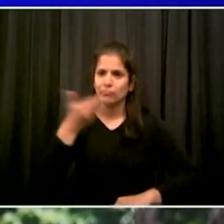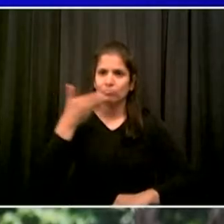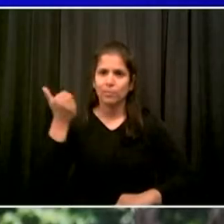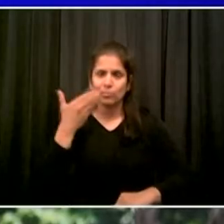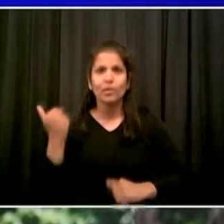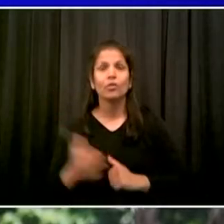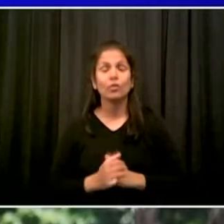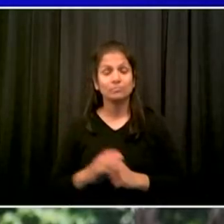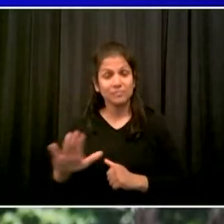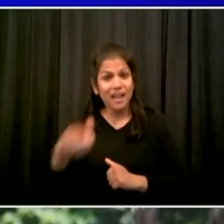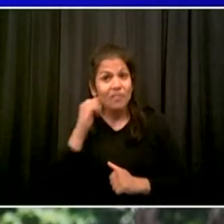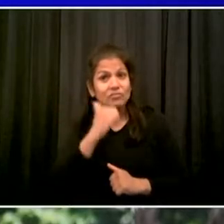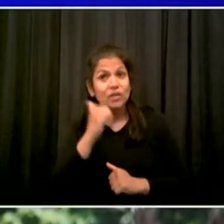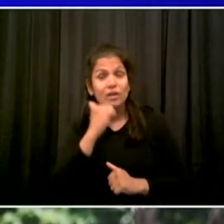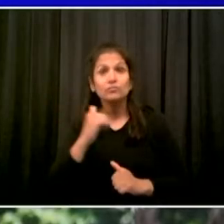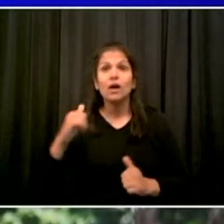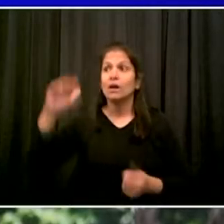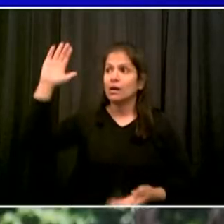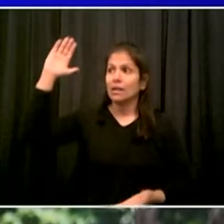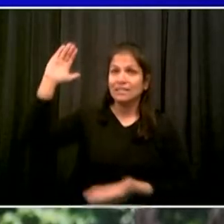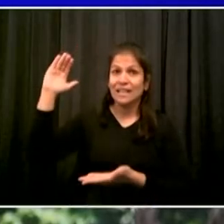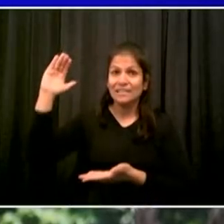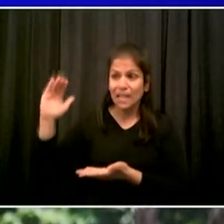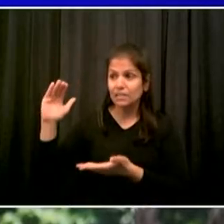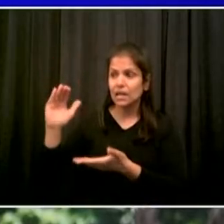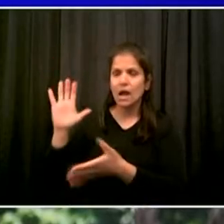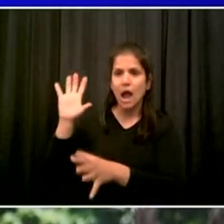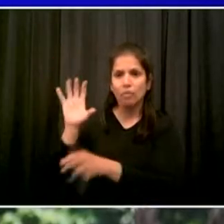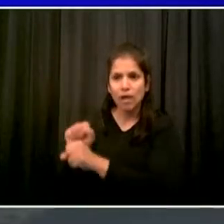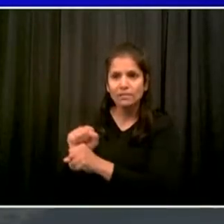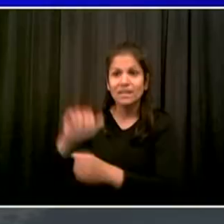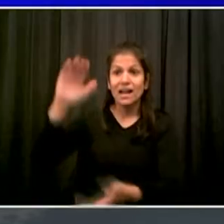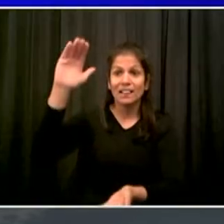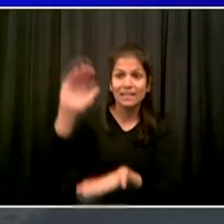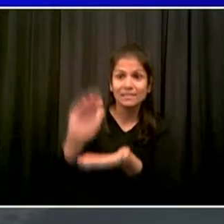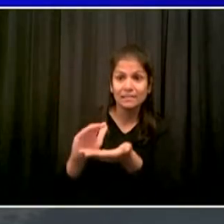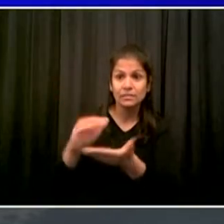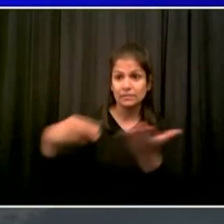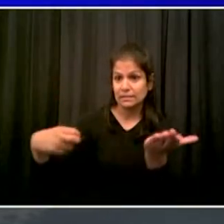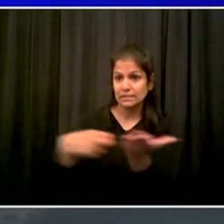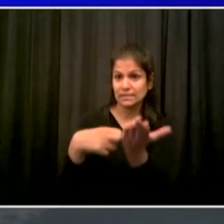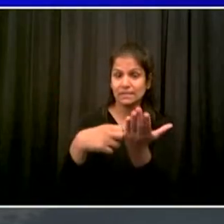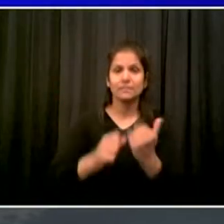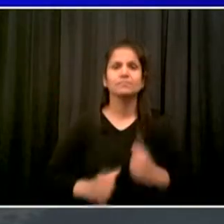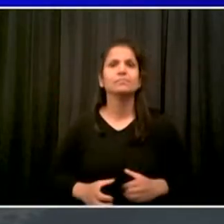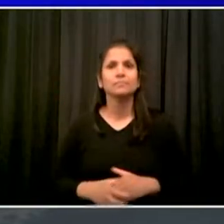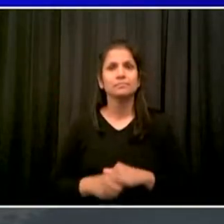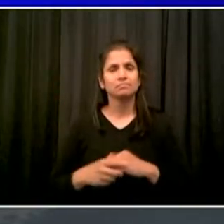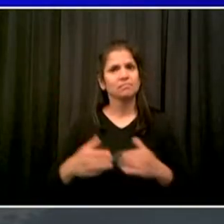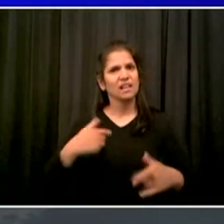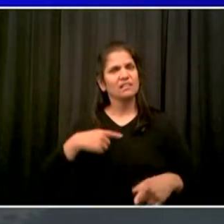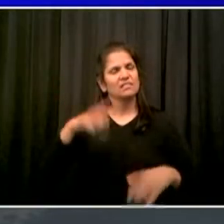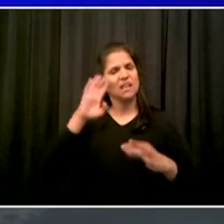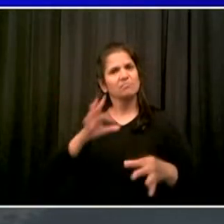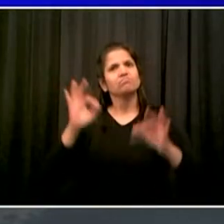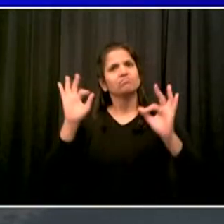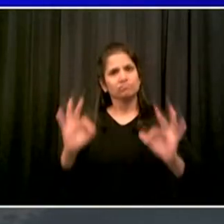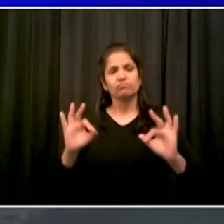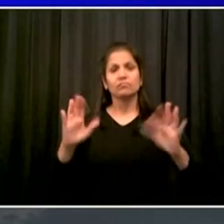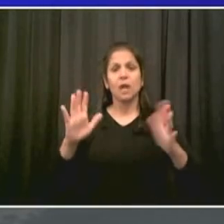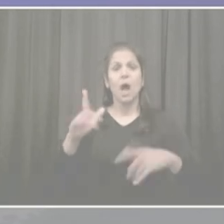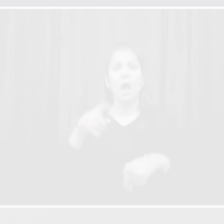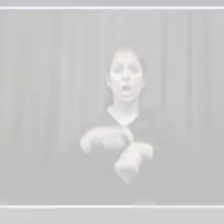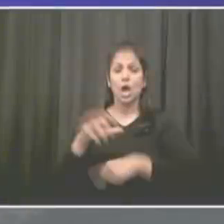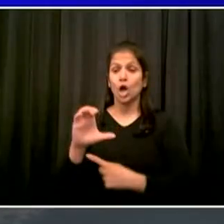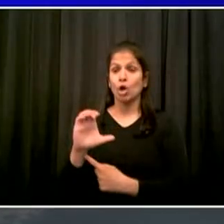I made the decision to end the curfew. And honestly, I hope it's the last time we will ever need a curfew in New